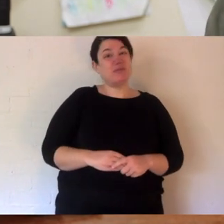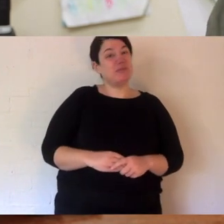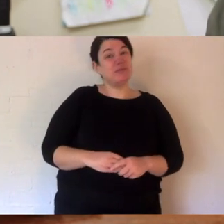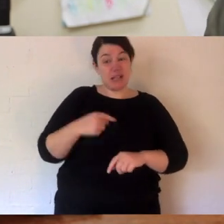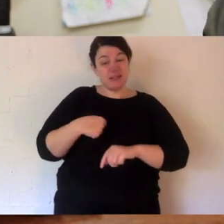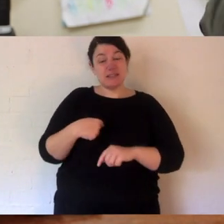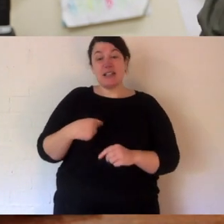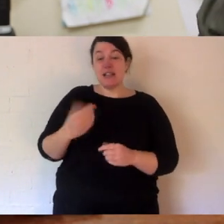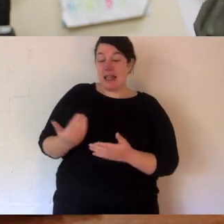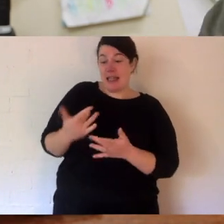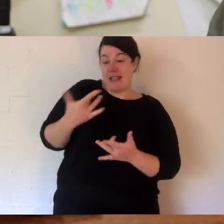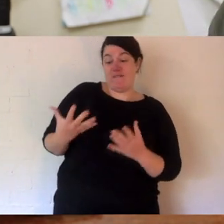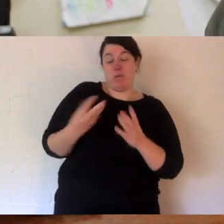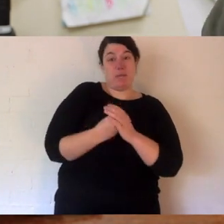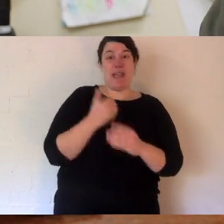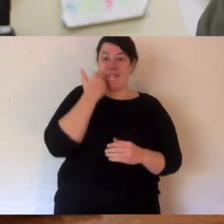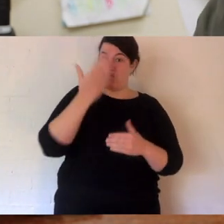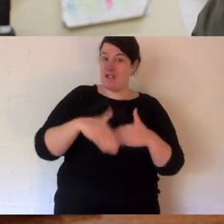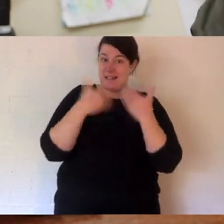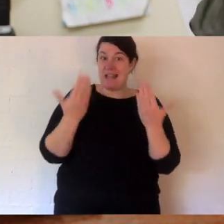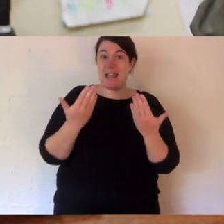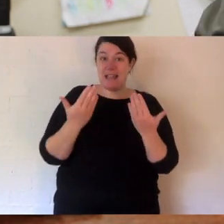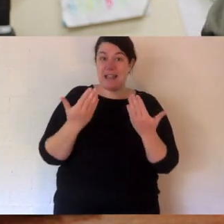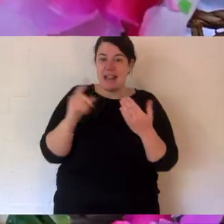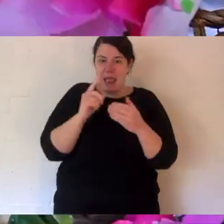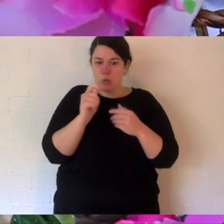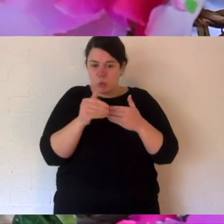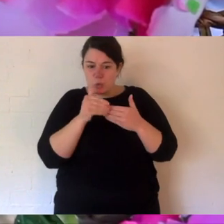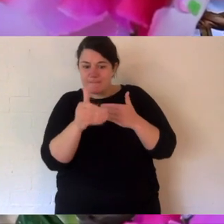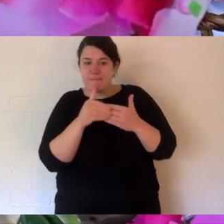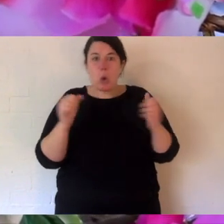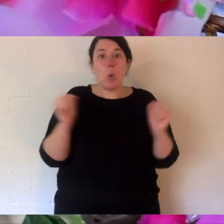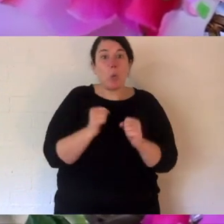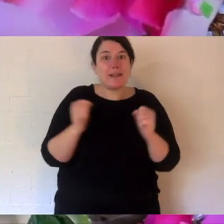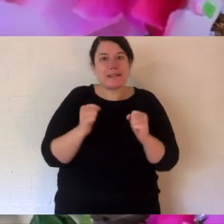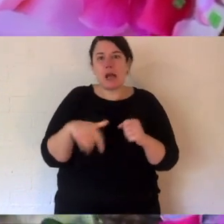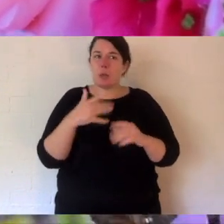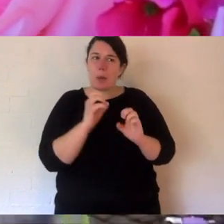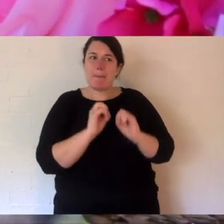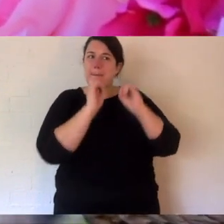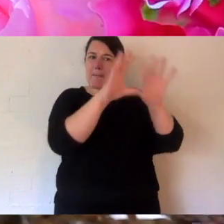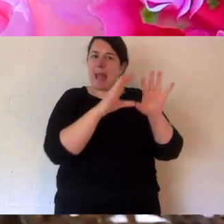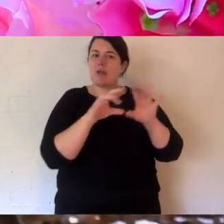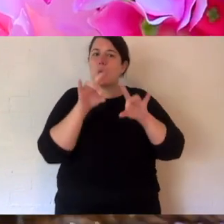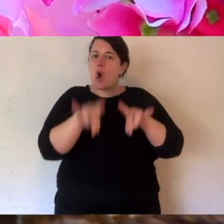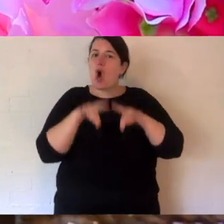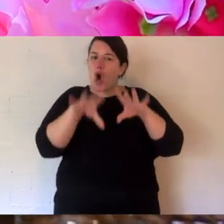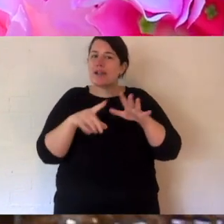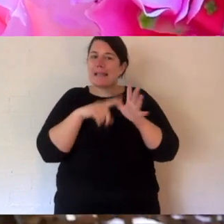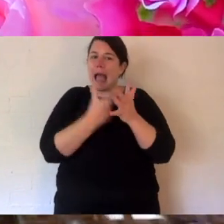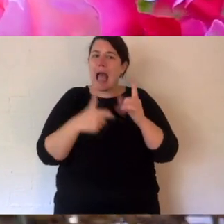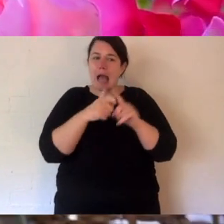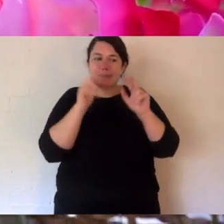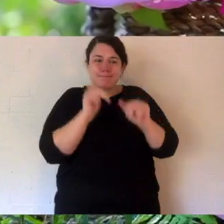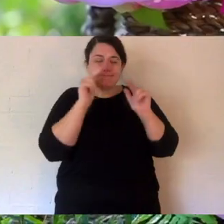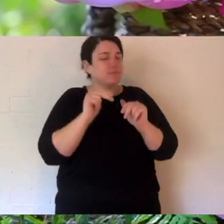me 24-hour round-the-clock care while she was little, and because it's coming into winter now, I don't want to return her back up to Aussie Ark with her friends